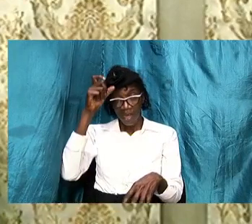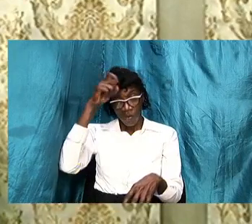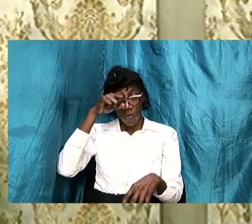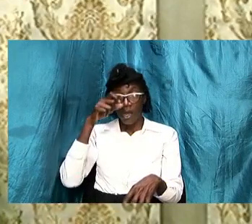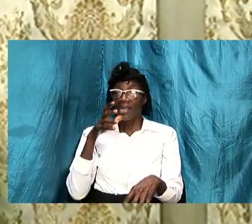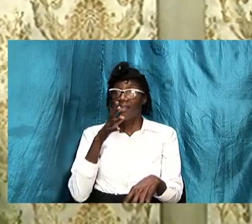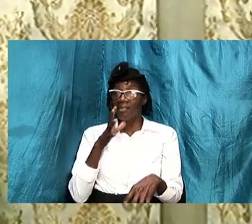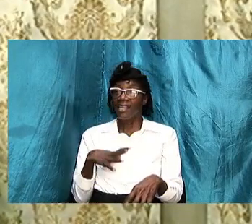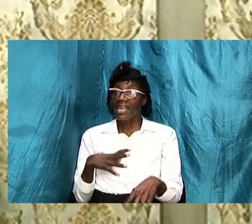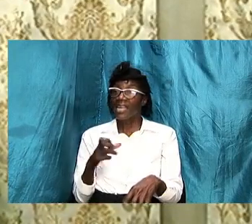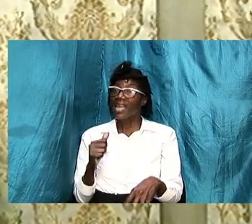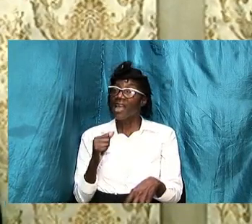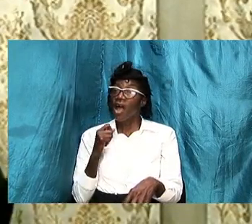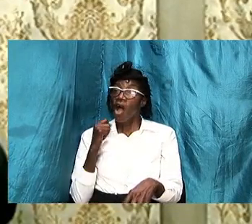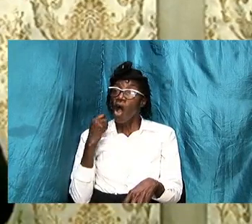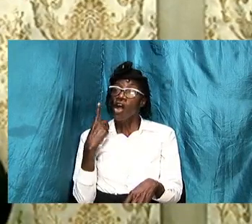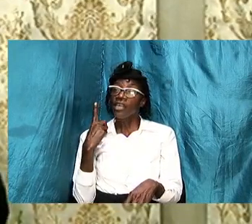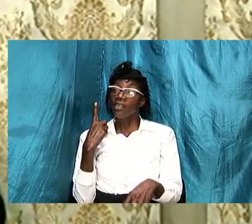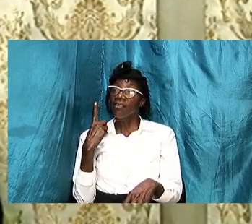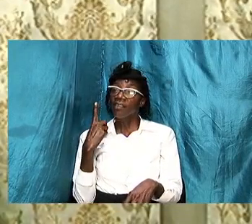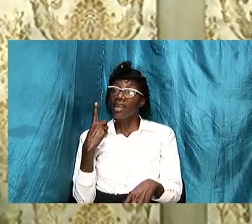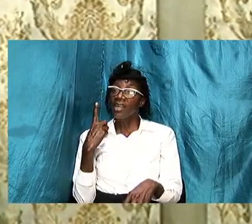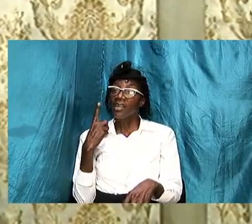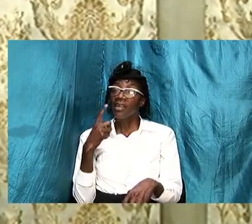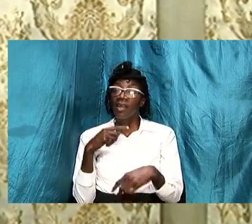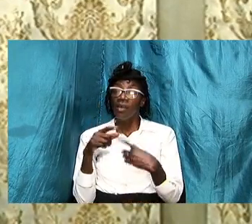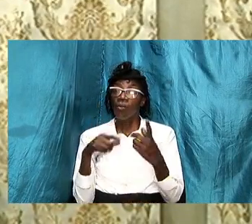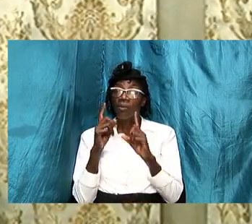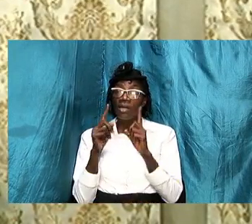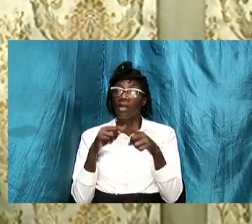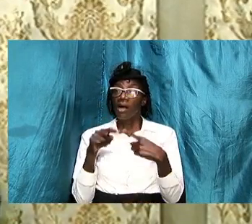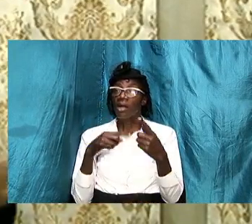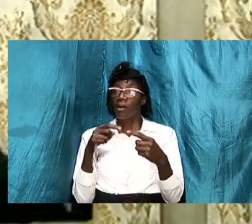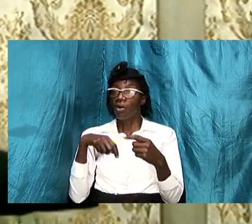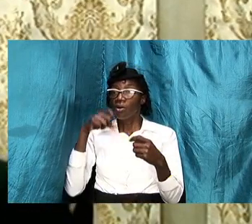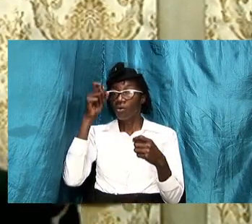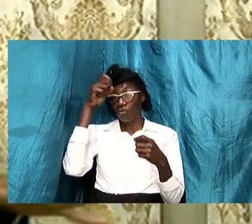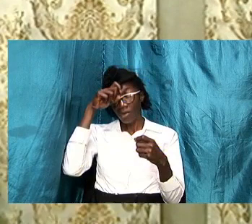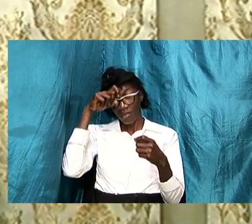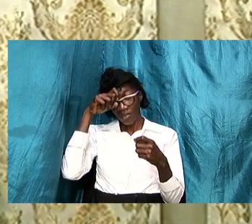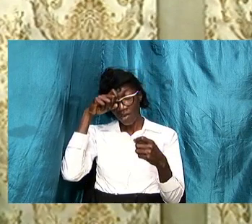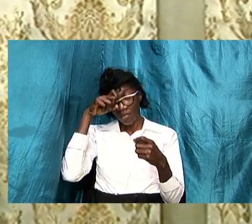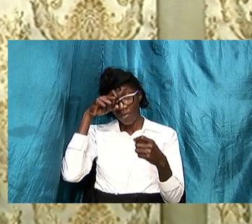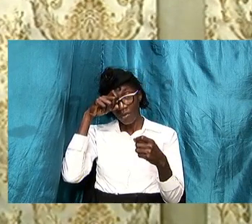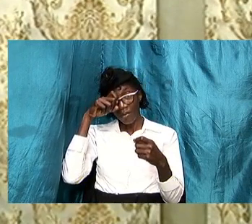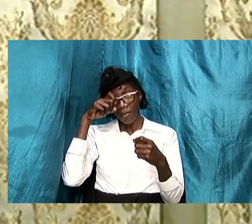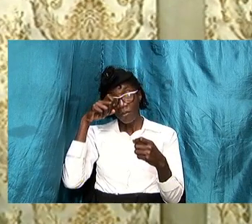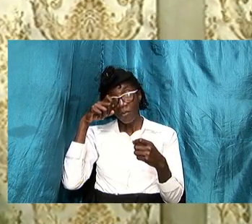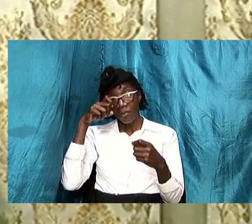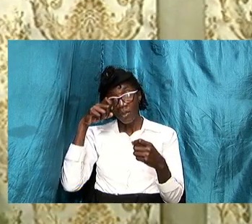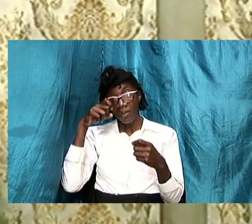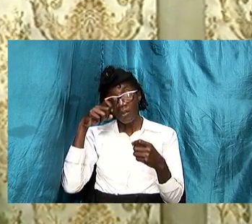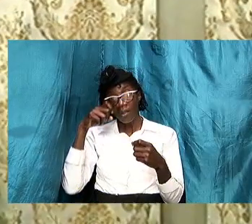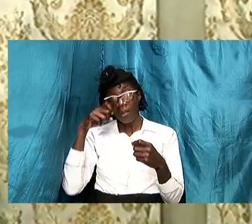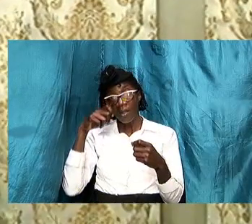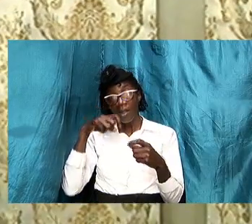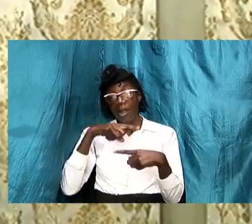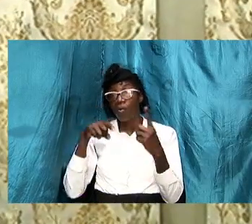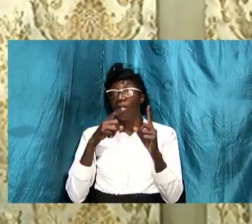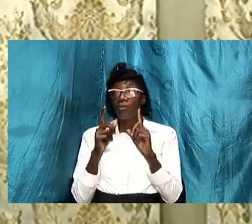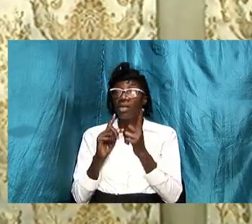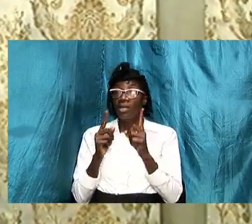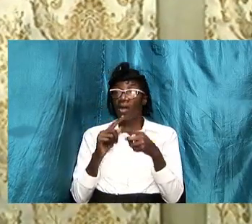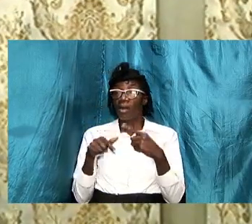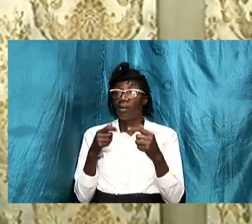understand that when we talk about wisdom and we have been practical now the practical part when we talk